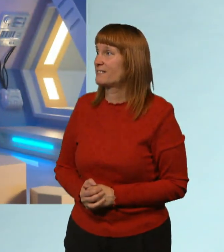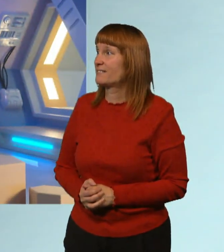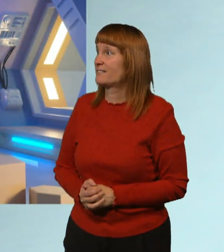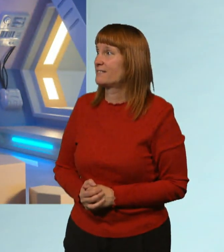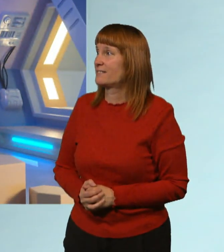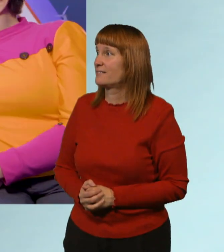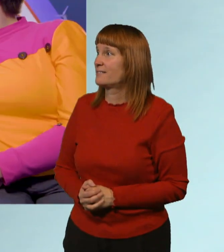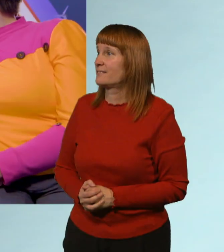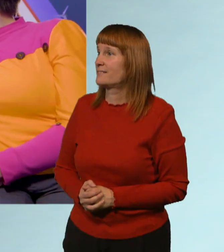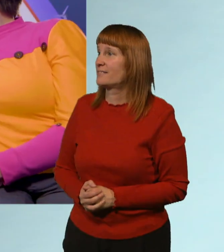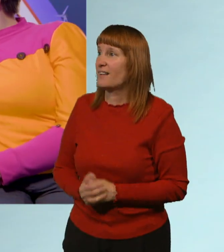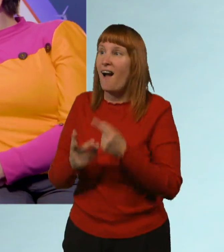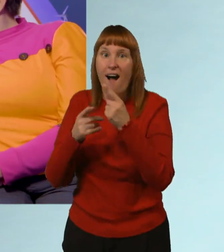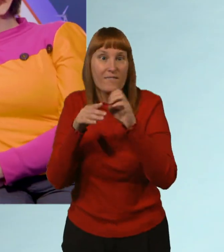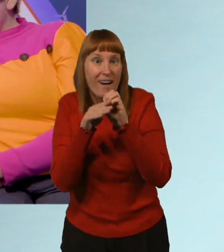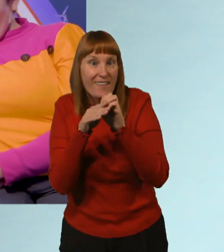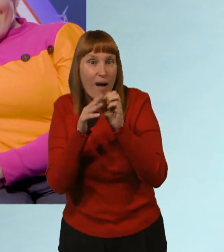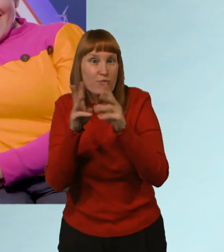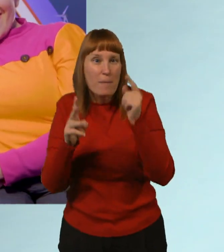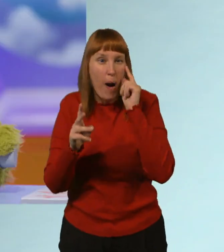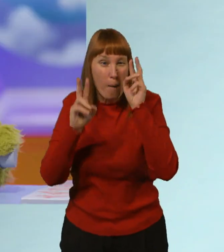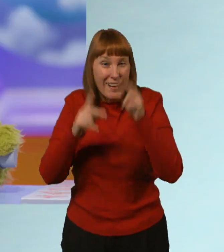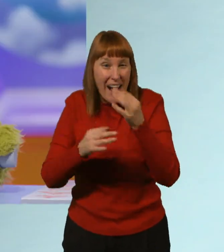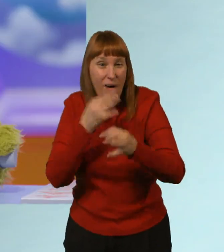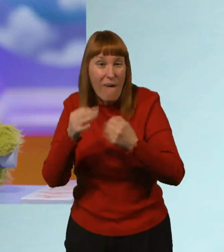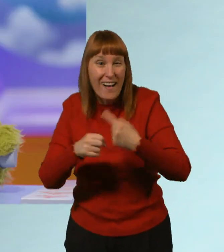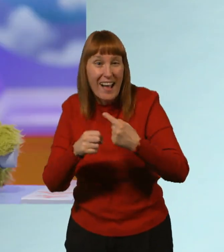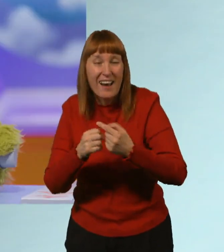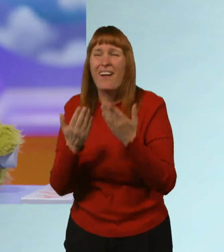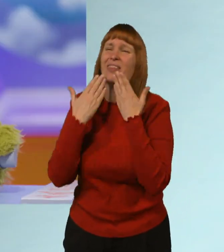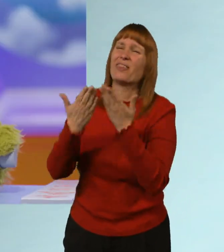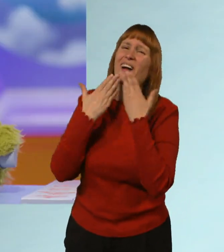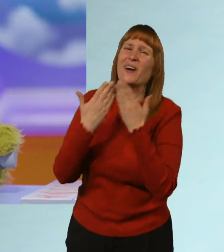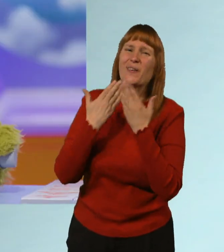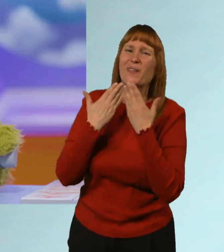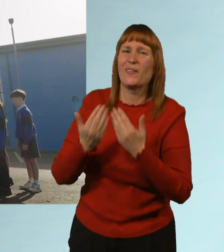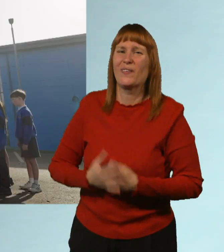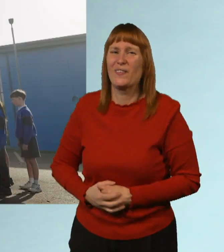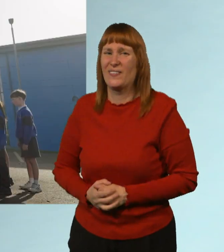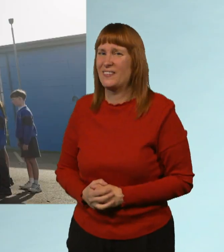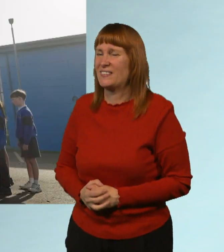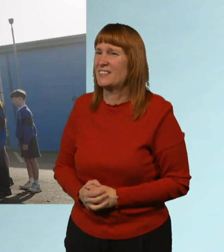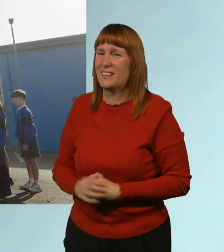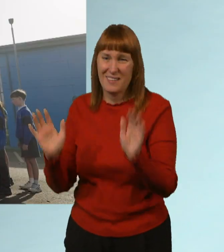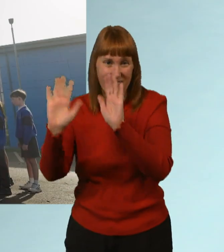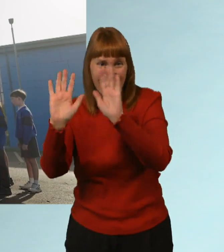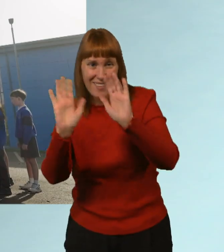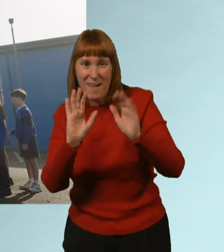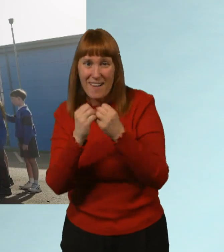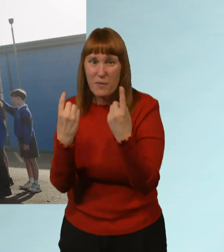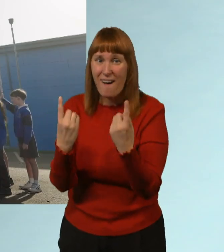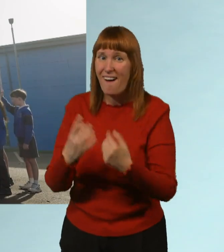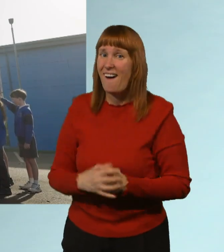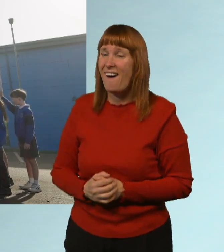Oh, we've got enough brain power to get going again! Thanks, Killian. Thanks, Tara. Bye, everyone! Bye!